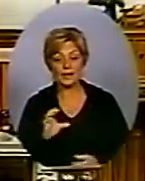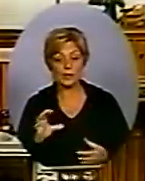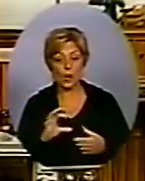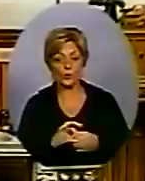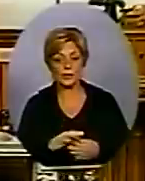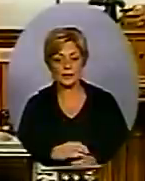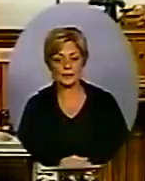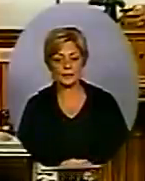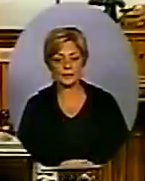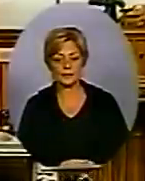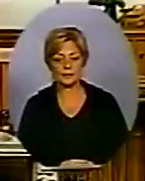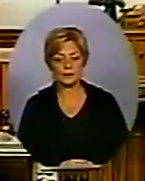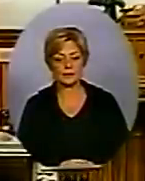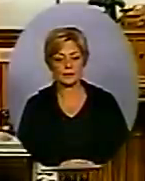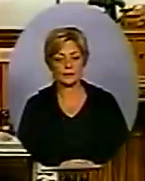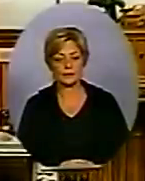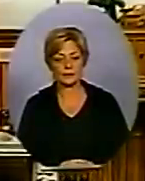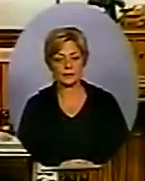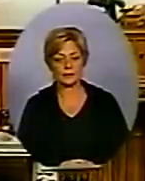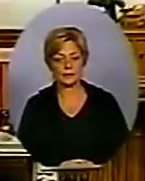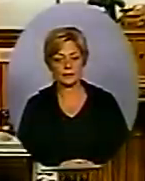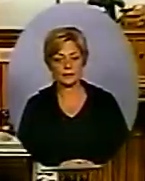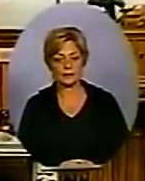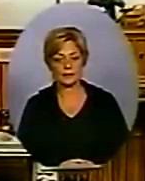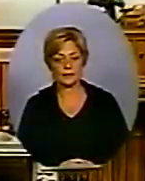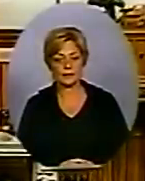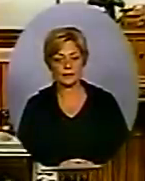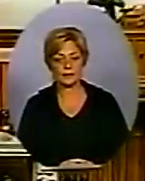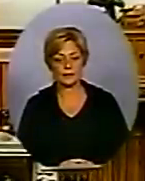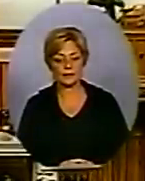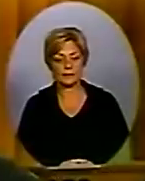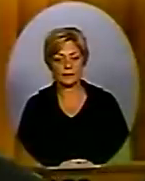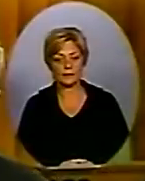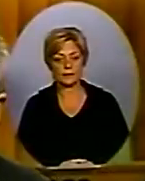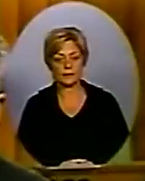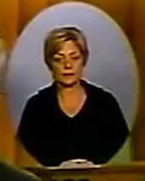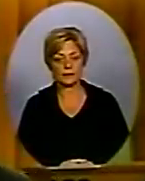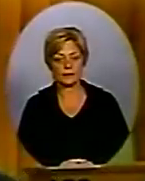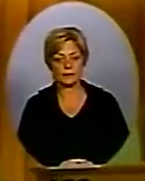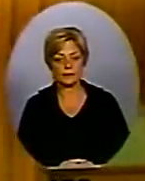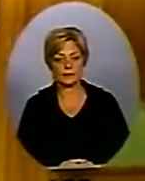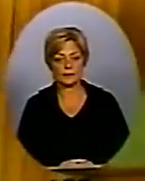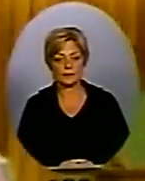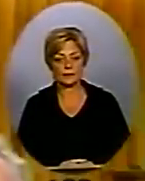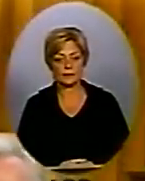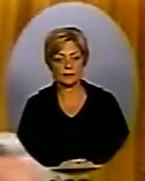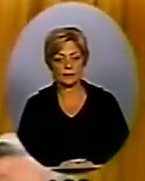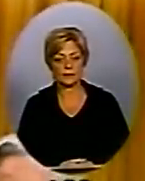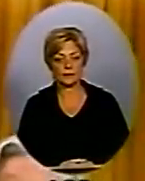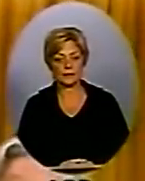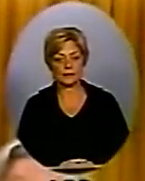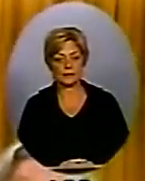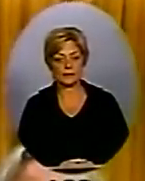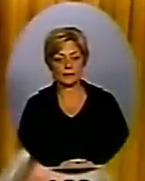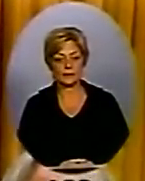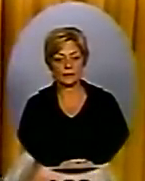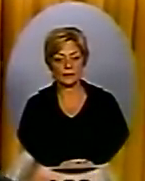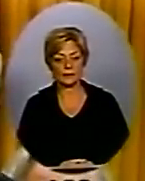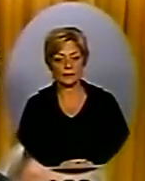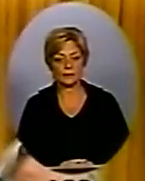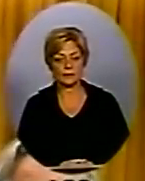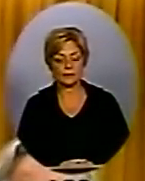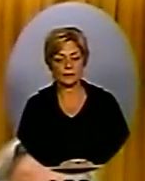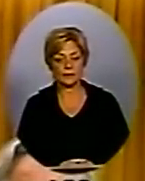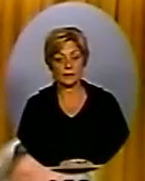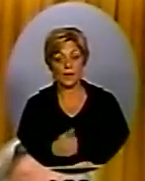The Honourable Member for Timon James Bay. Well, I see the bobbleheads love Captain Canada, but we're actually here talking